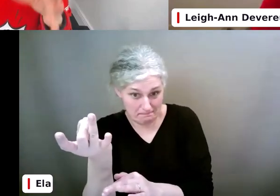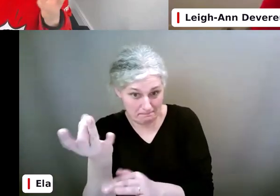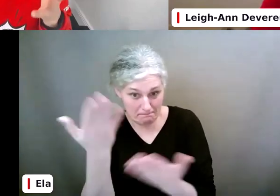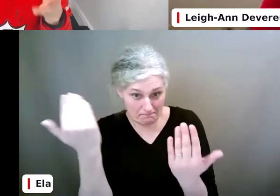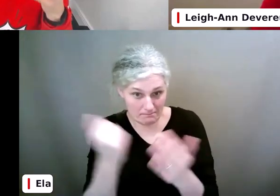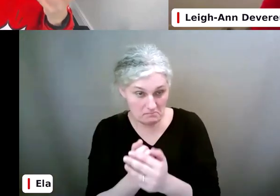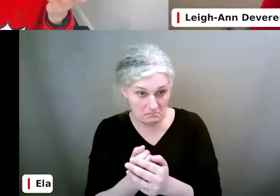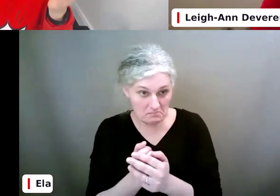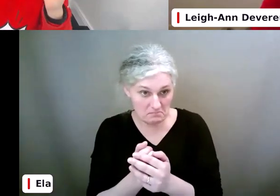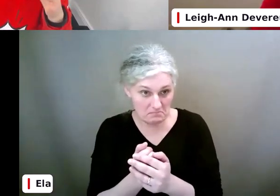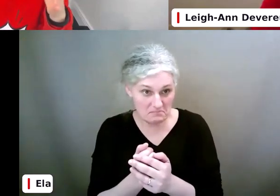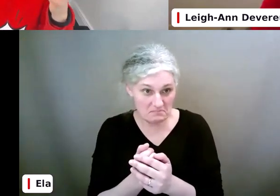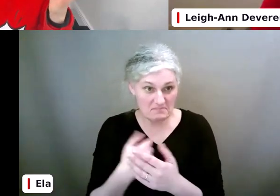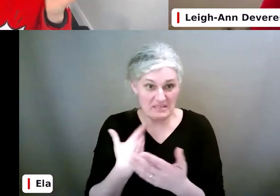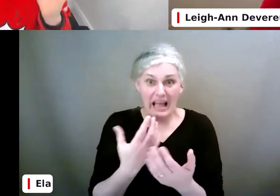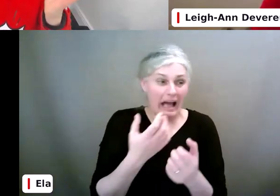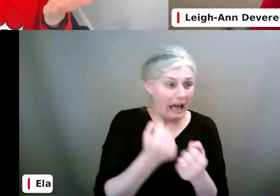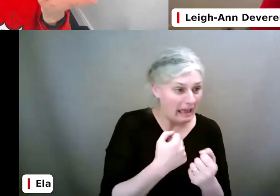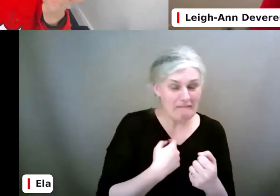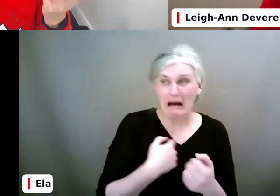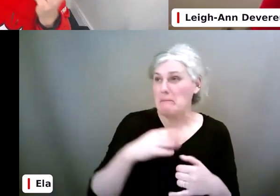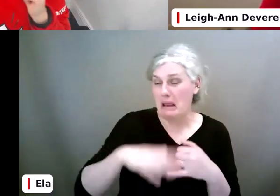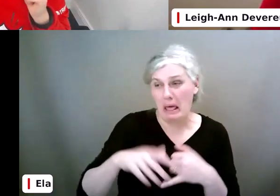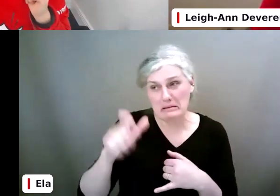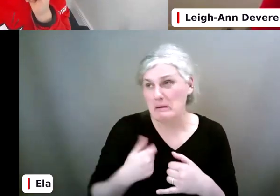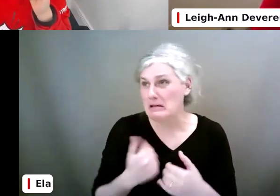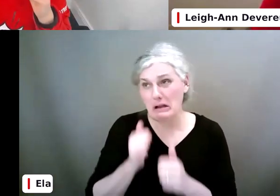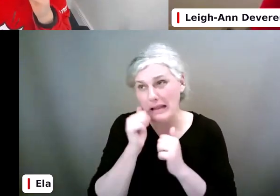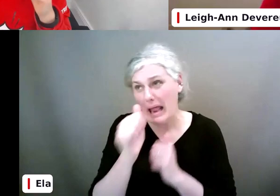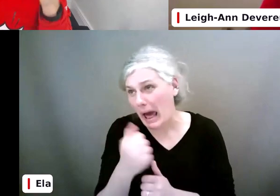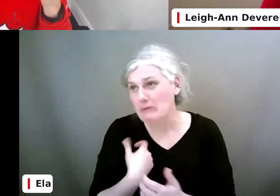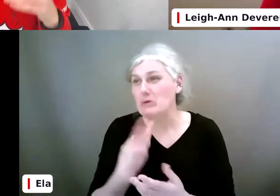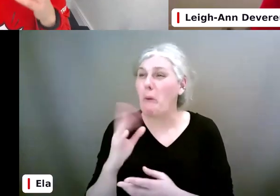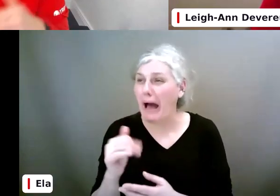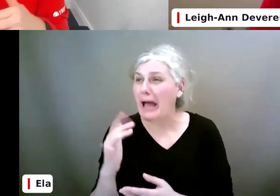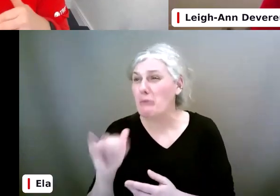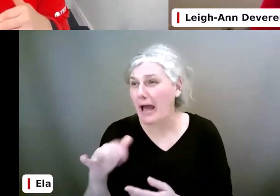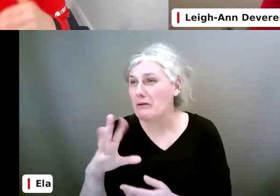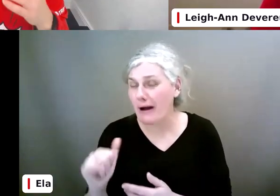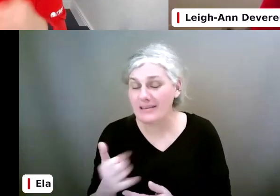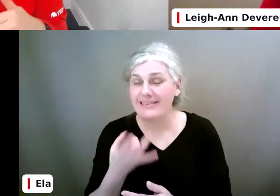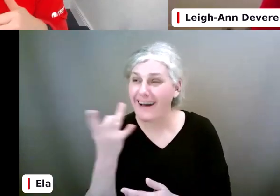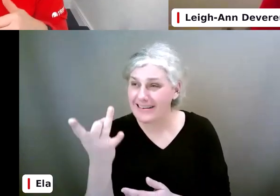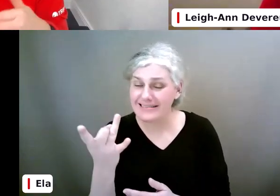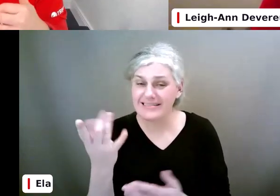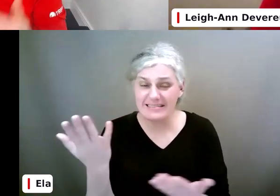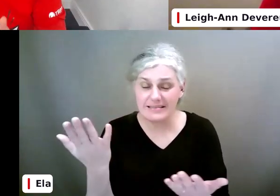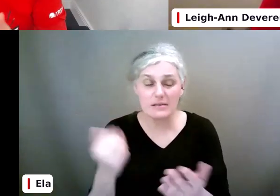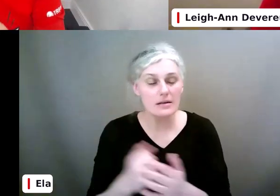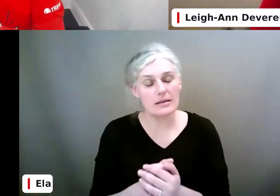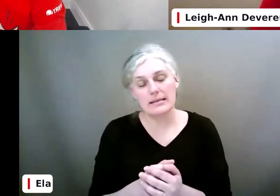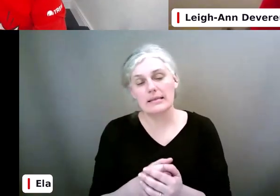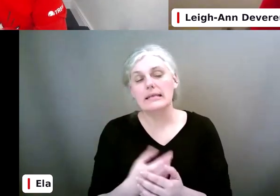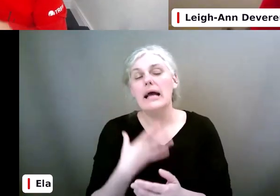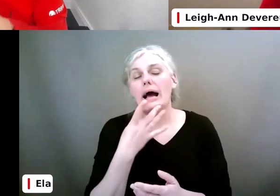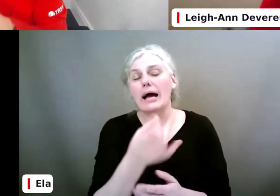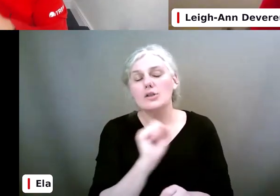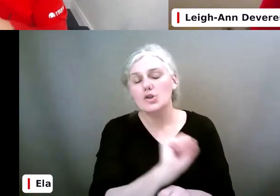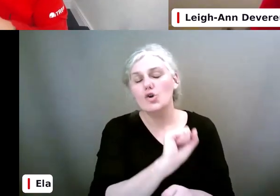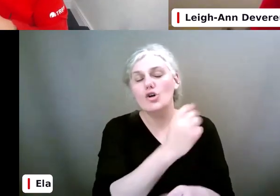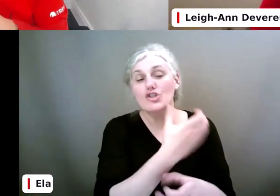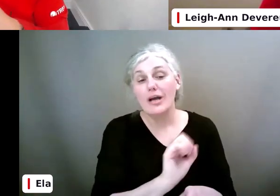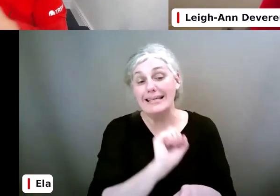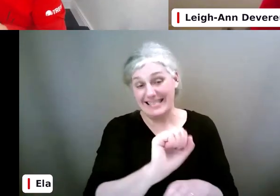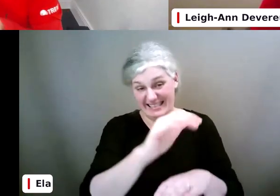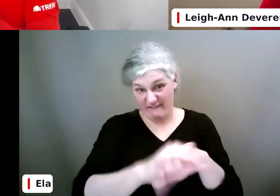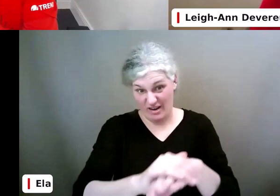they all have it. And I am the last not to have it. You know, if you check in with your child's friends, parents, maybe